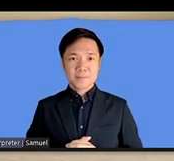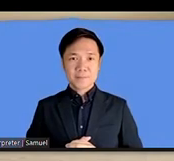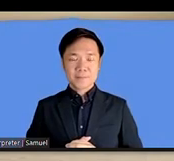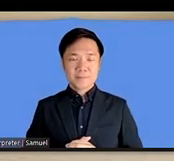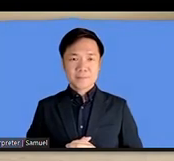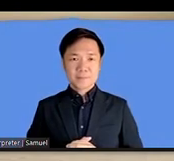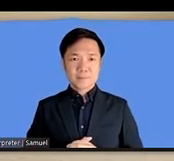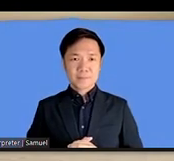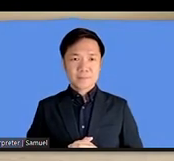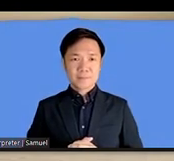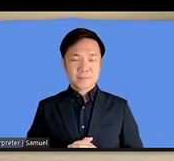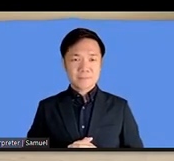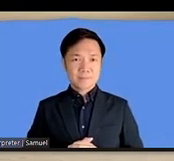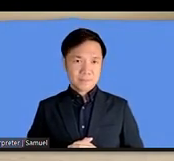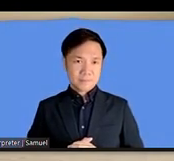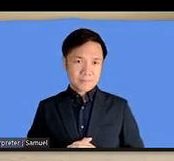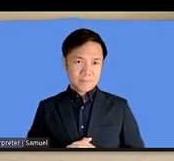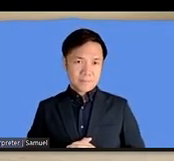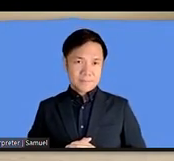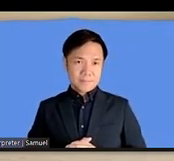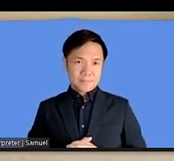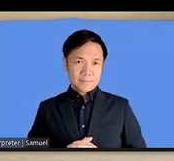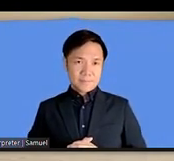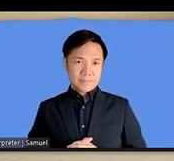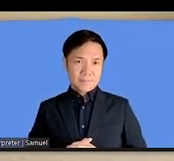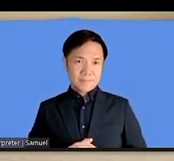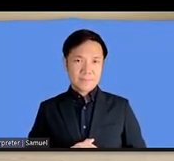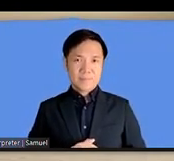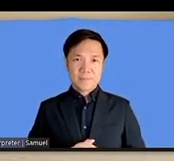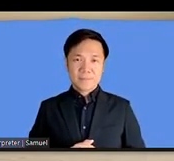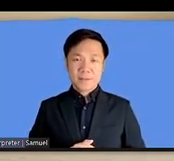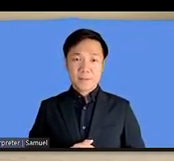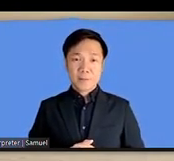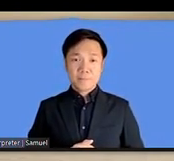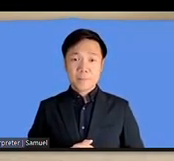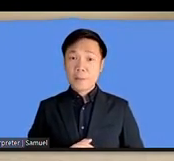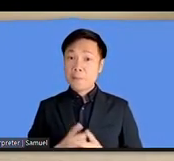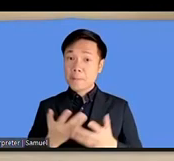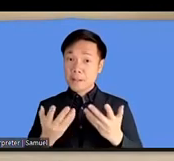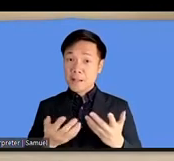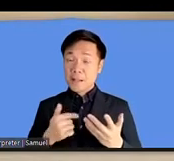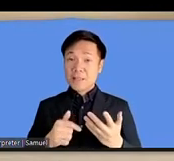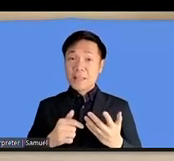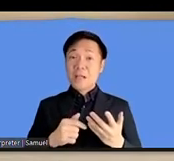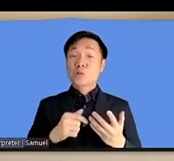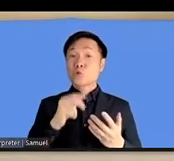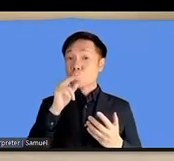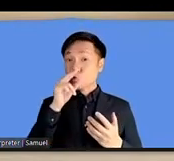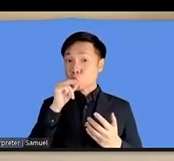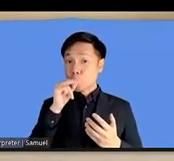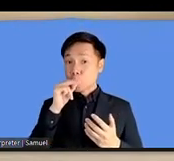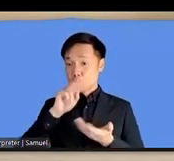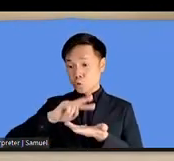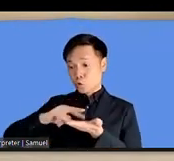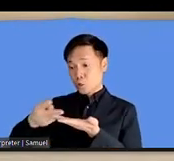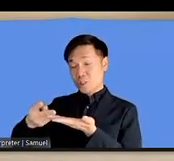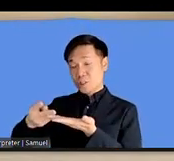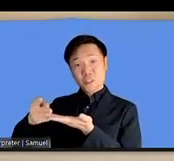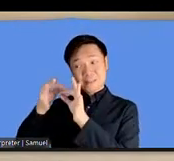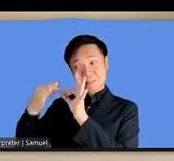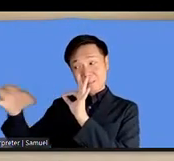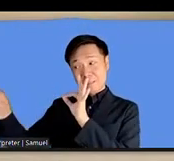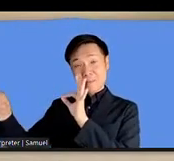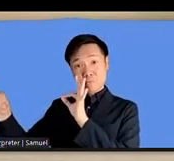so although it is not perfect yet the speech to text technology has been very much advanced